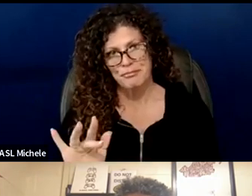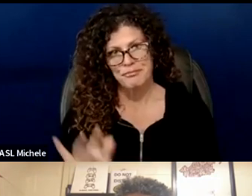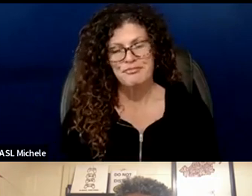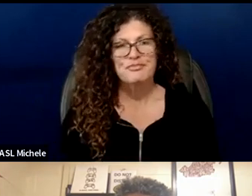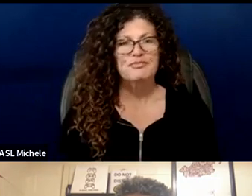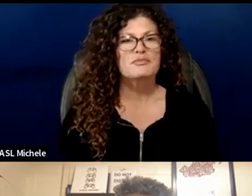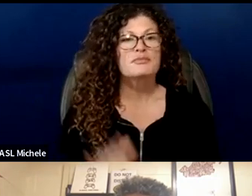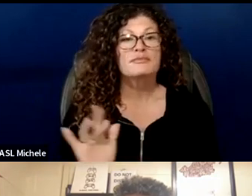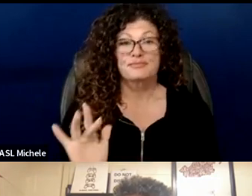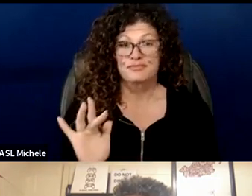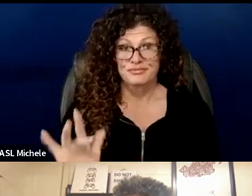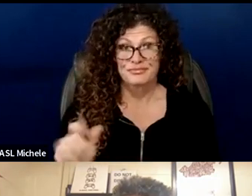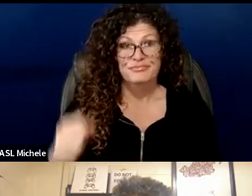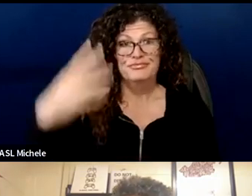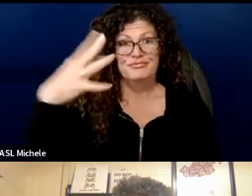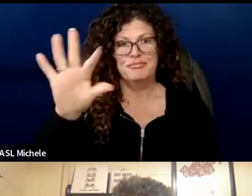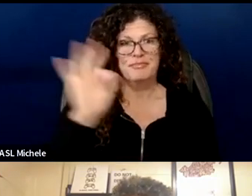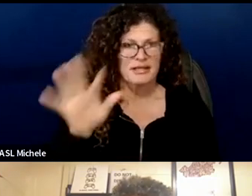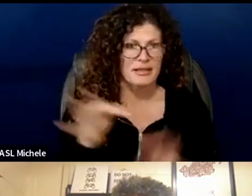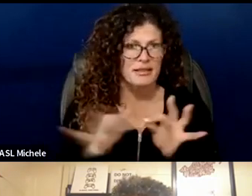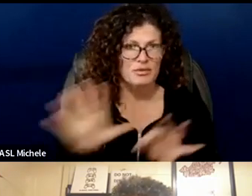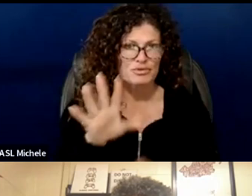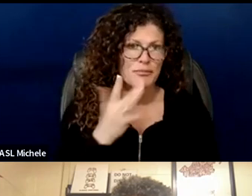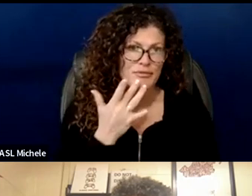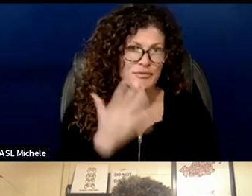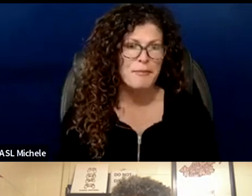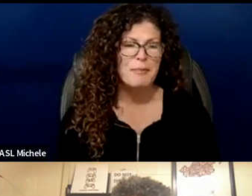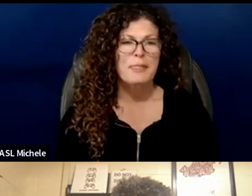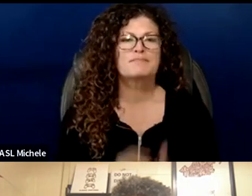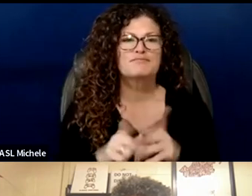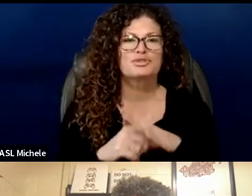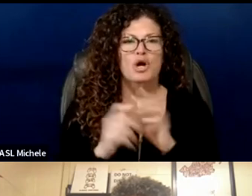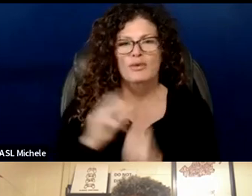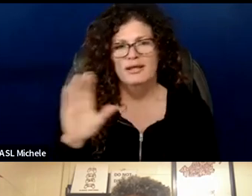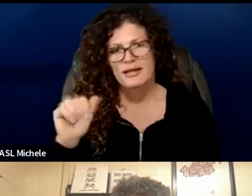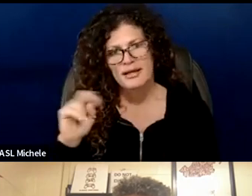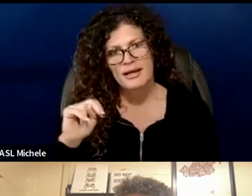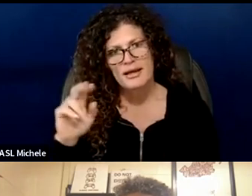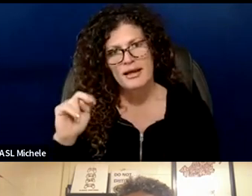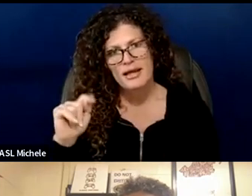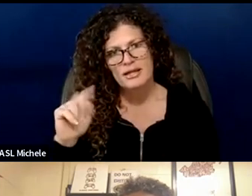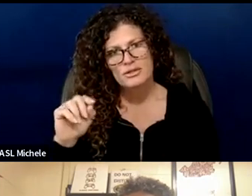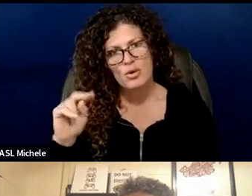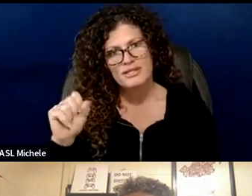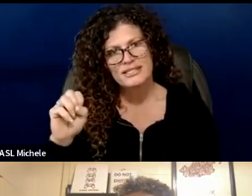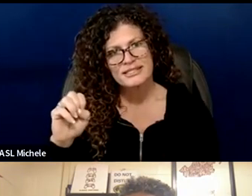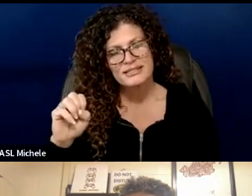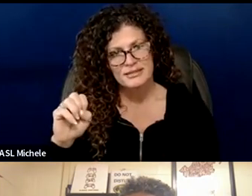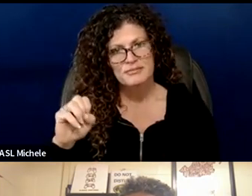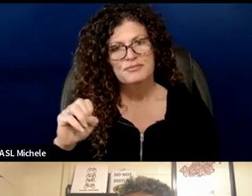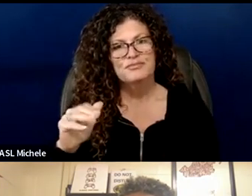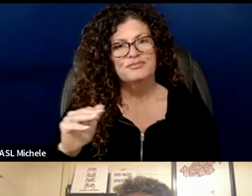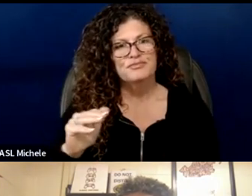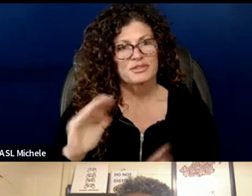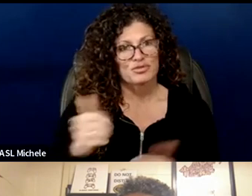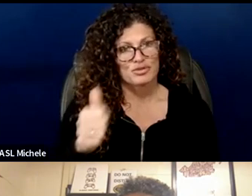So click the icon to select your language preference. We will start with our Cantonese interpreter. Please introduce yourselves and give instructions.